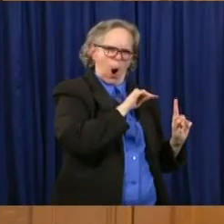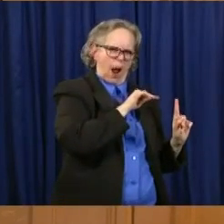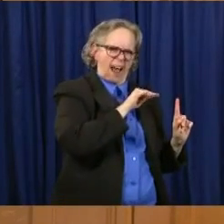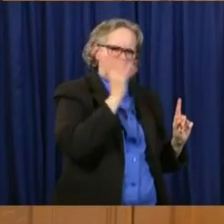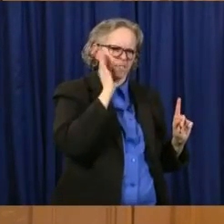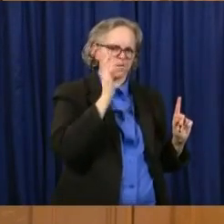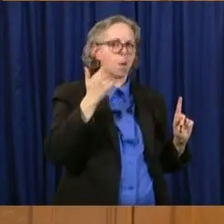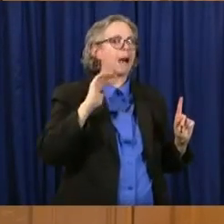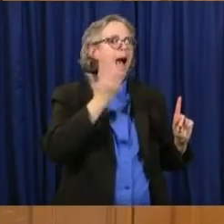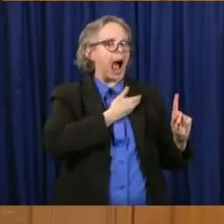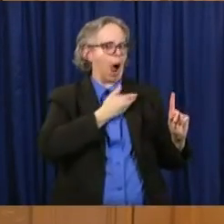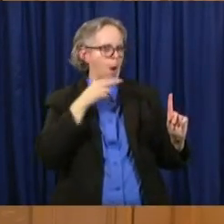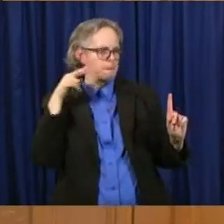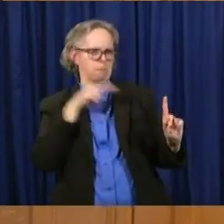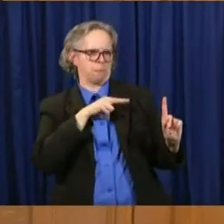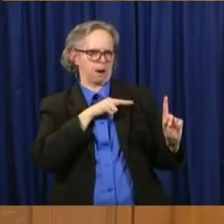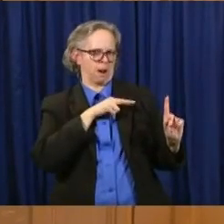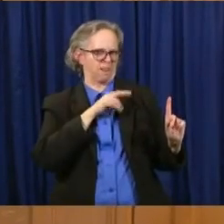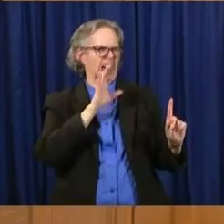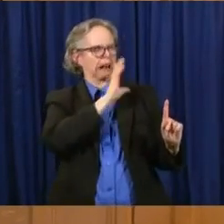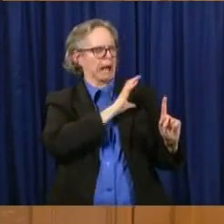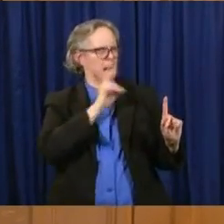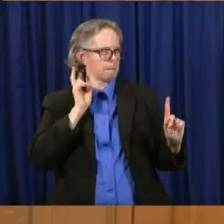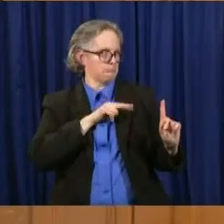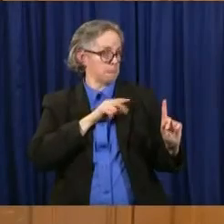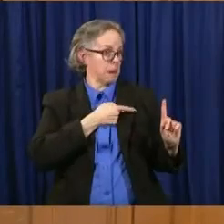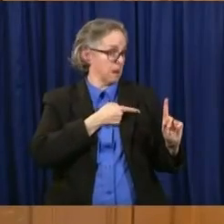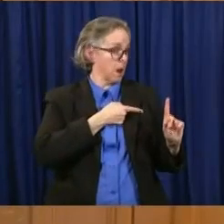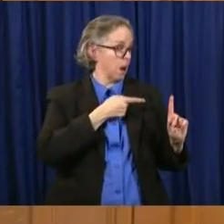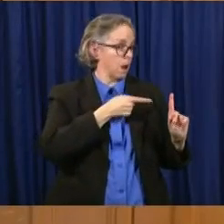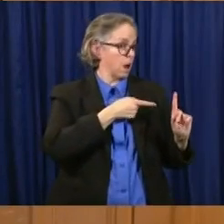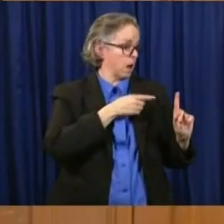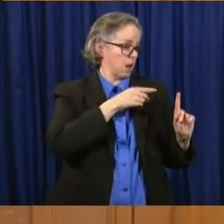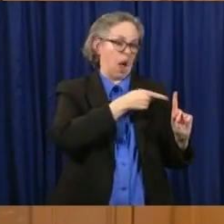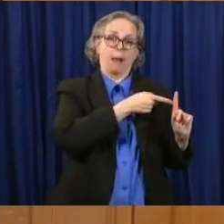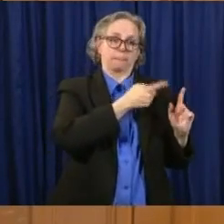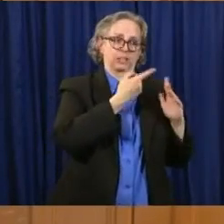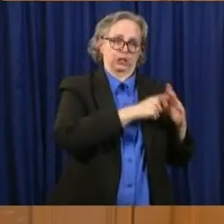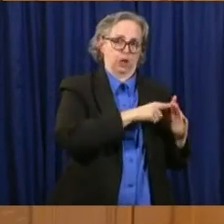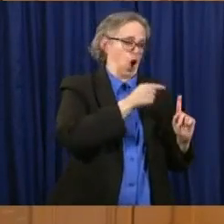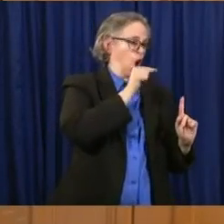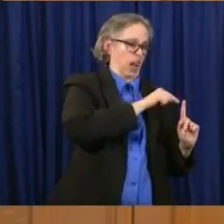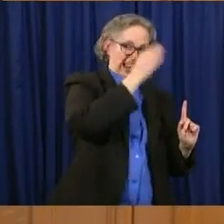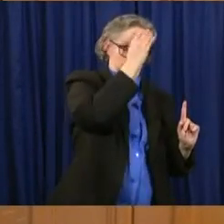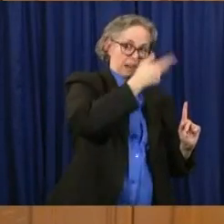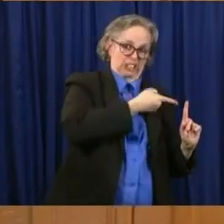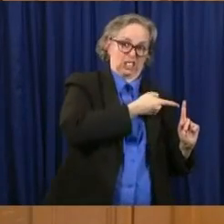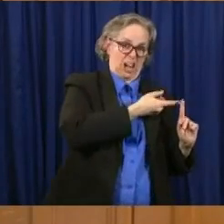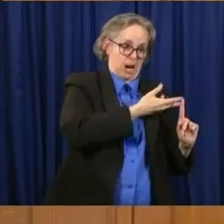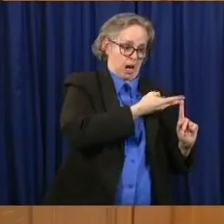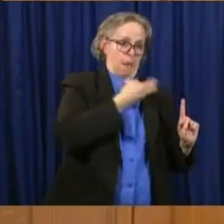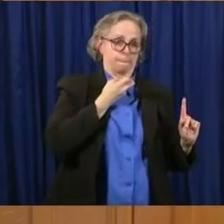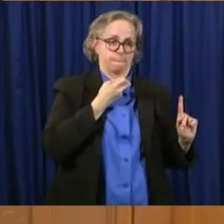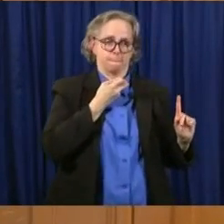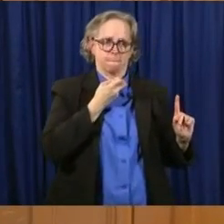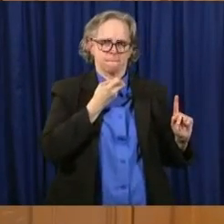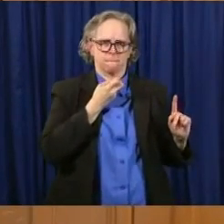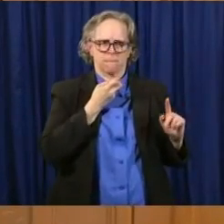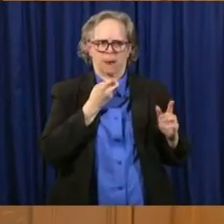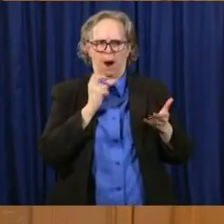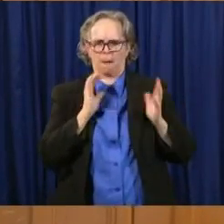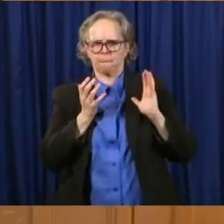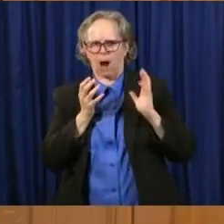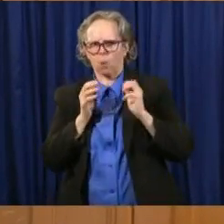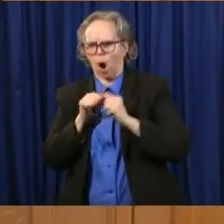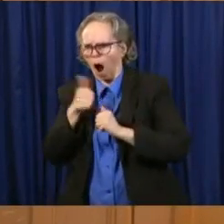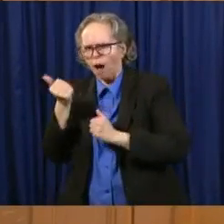onset data is different than some of the other data report, which is the day we get those cases defined or test